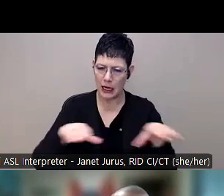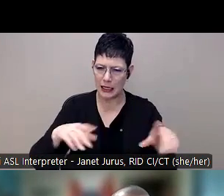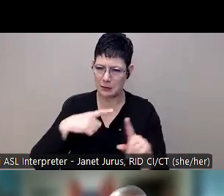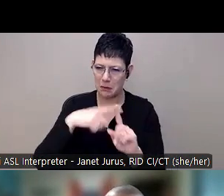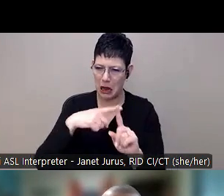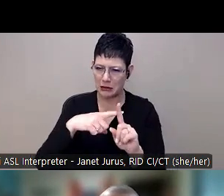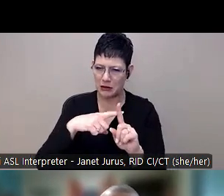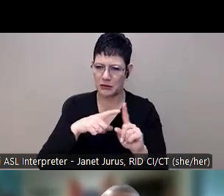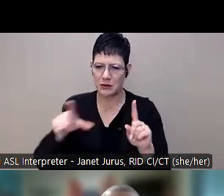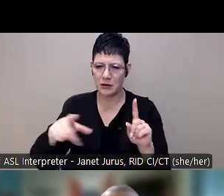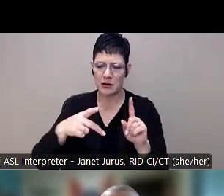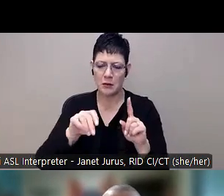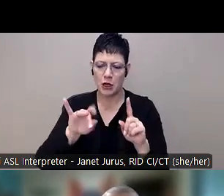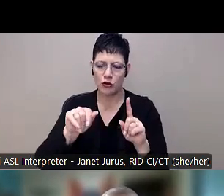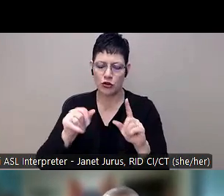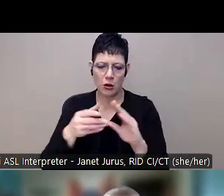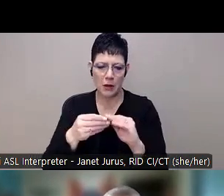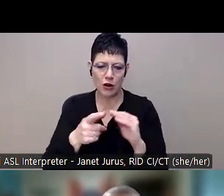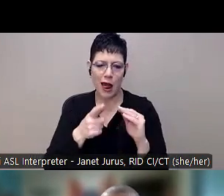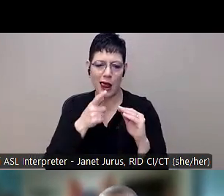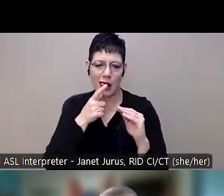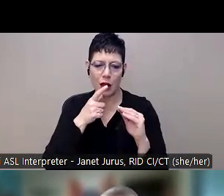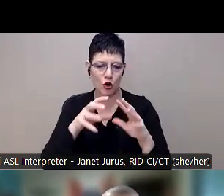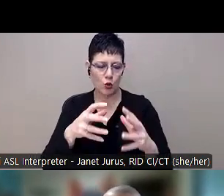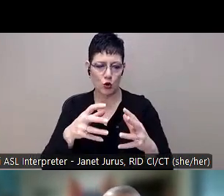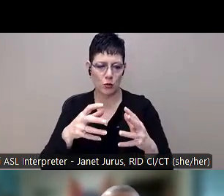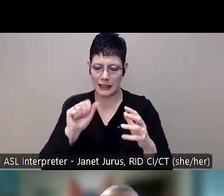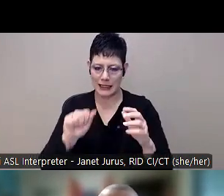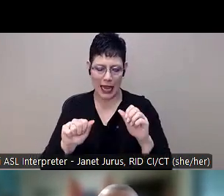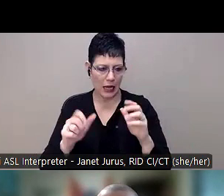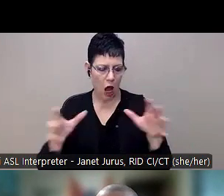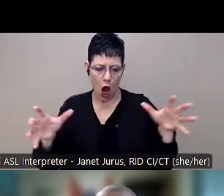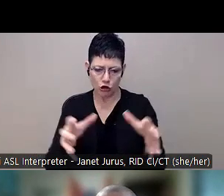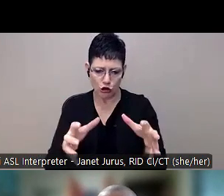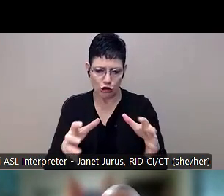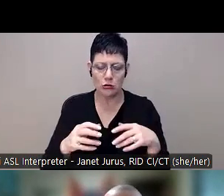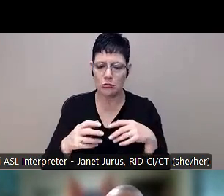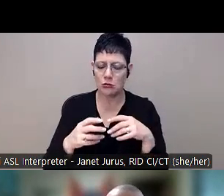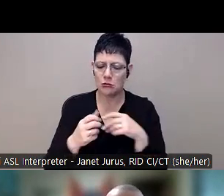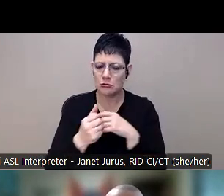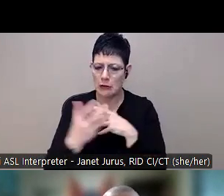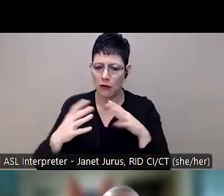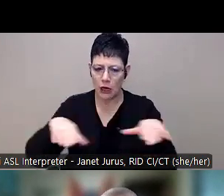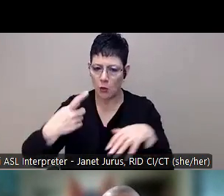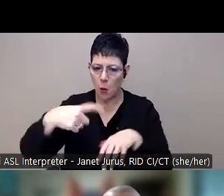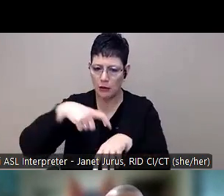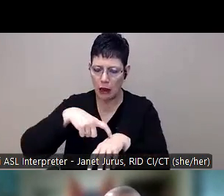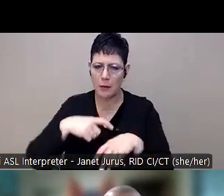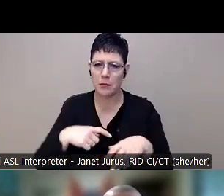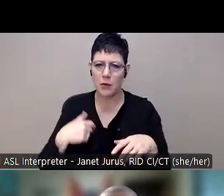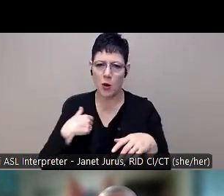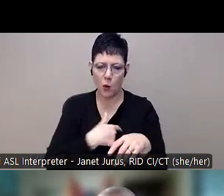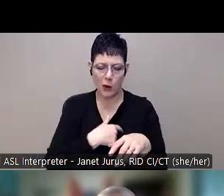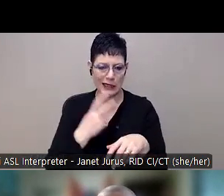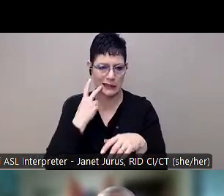as Patricia mentioned, lunch groups can be a handful of kids. You can do it multiple times. Um, we have more requests for